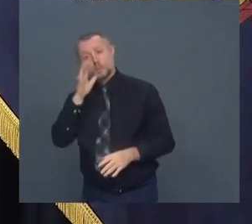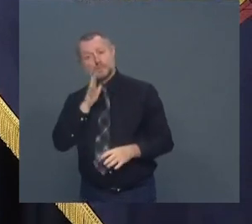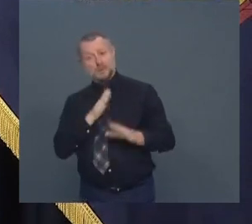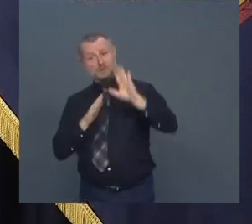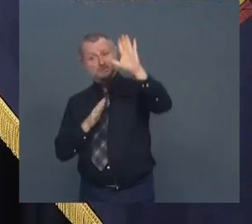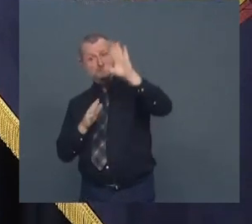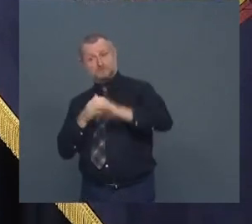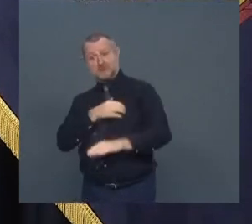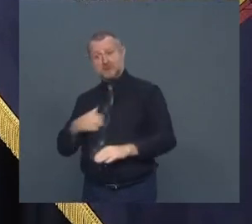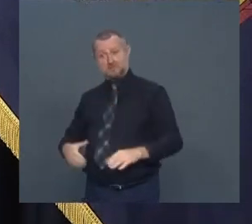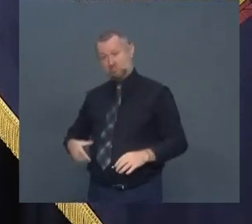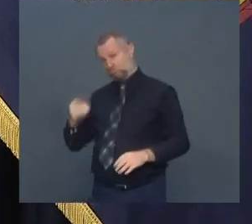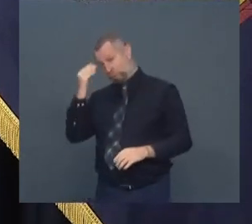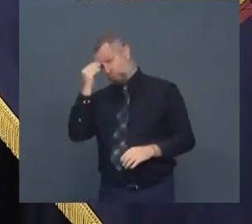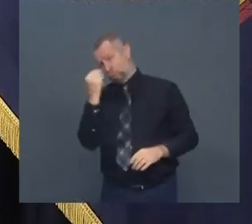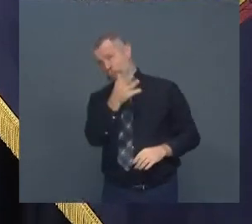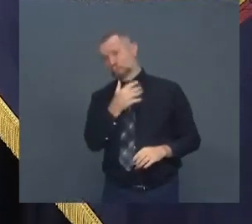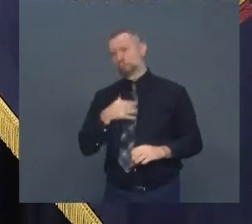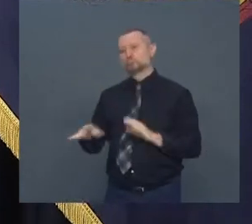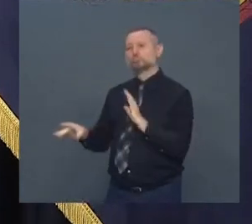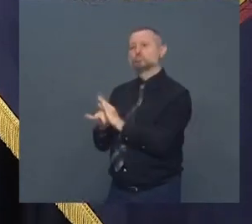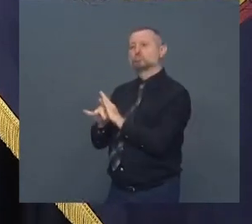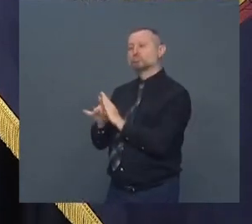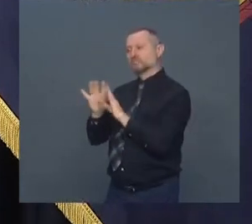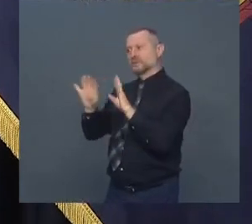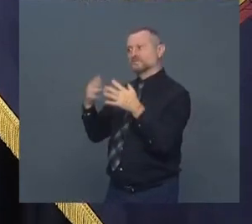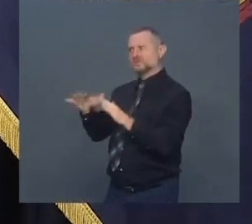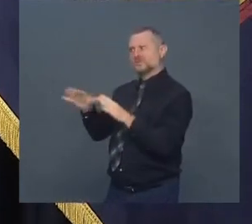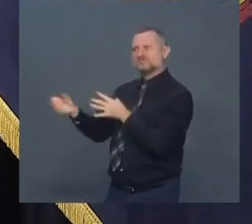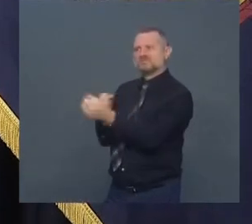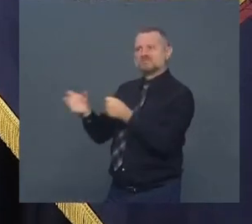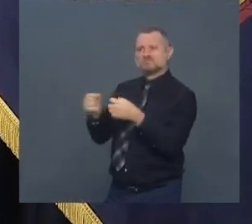it could happen look we just went through this on bars